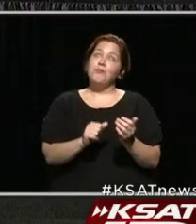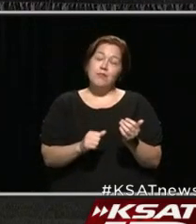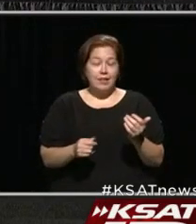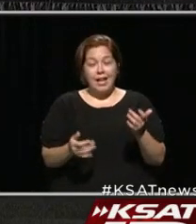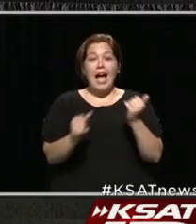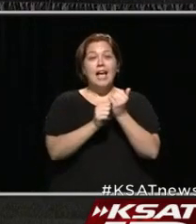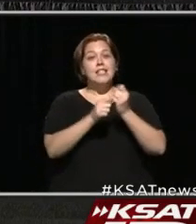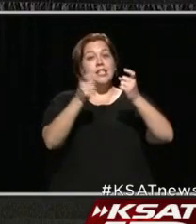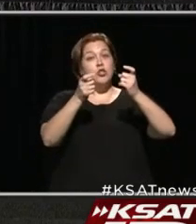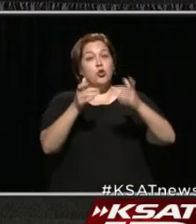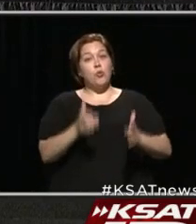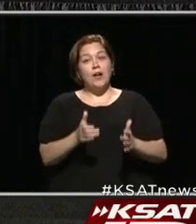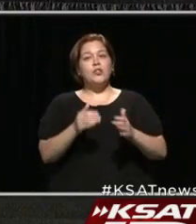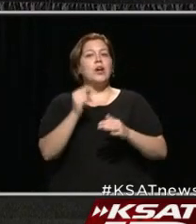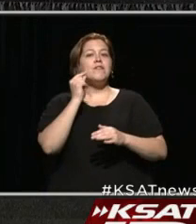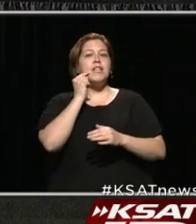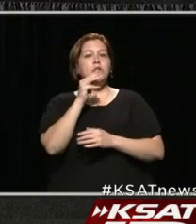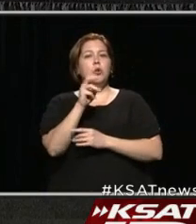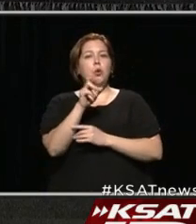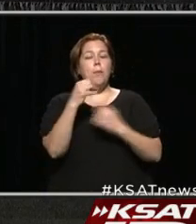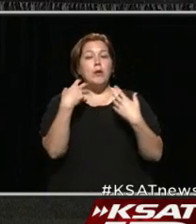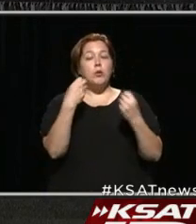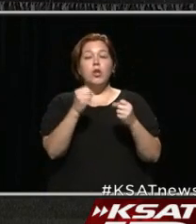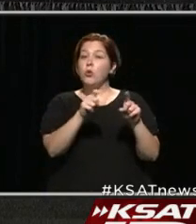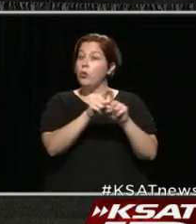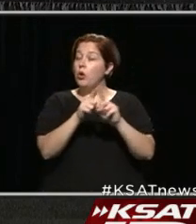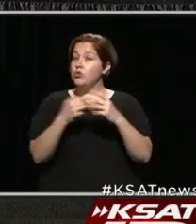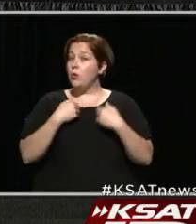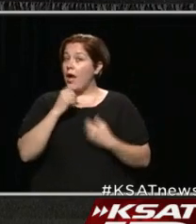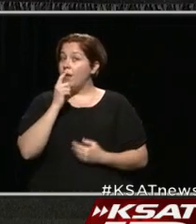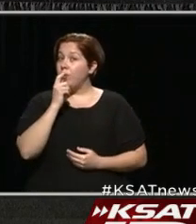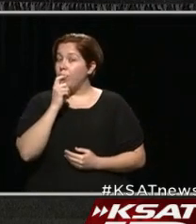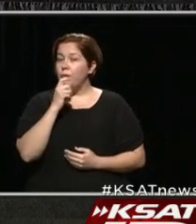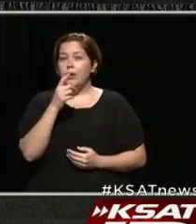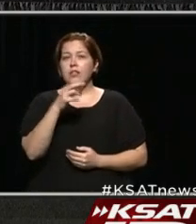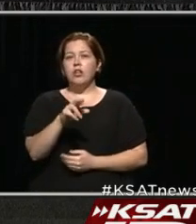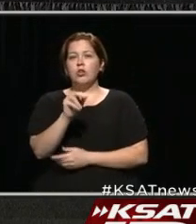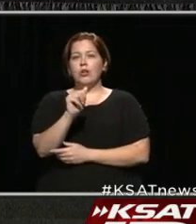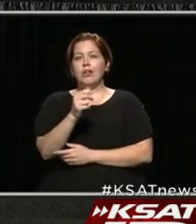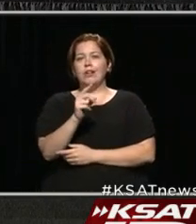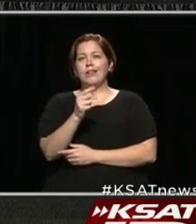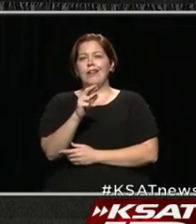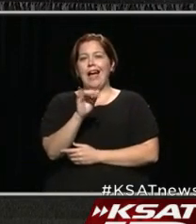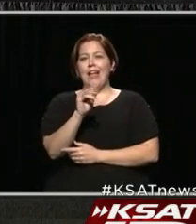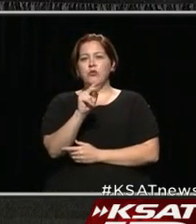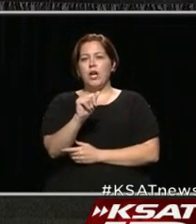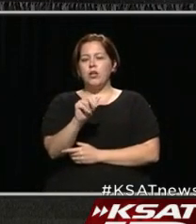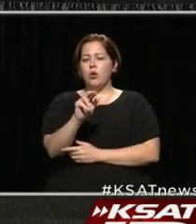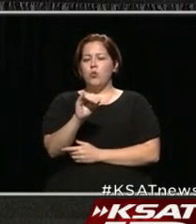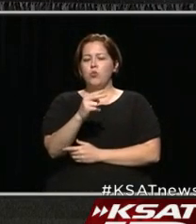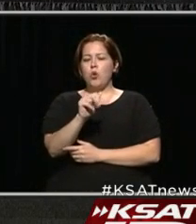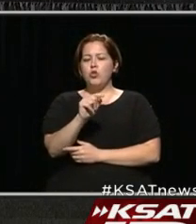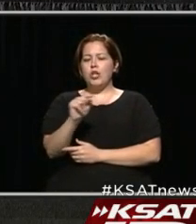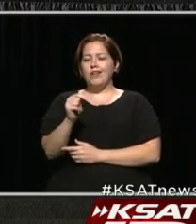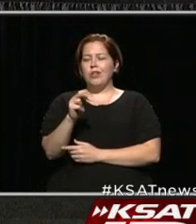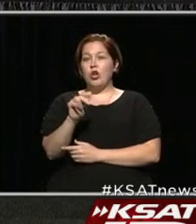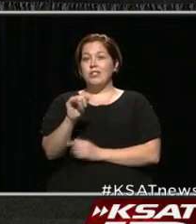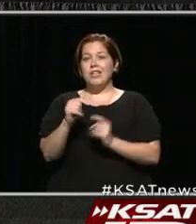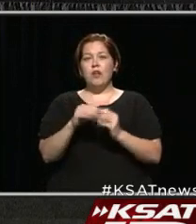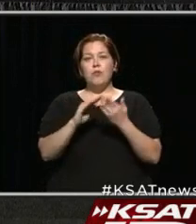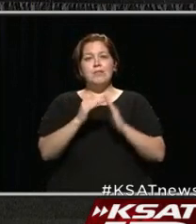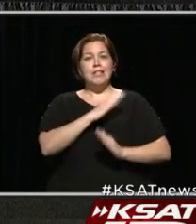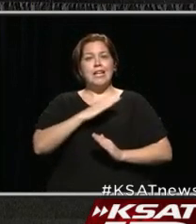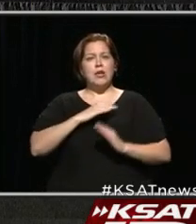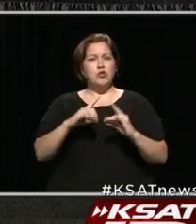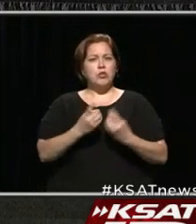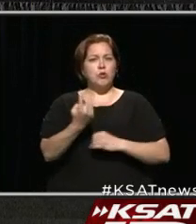assistant director of San Antonio Metro Health. And we're also joined by Dr. Adriana Rocha-Garcia, my colleague on the city council from District